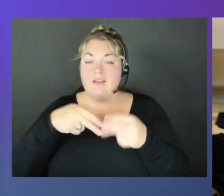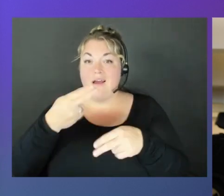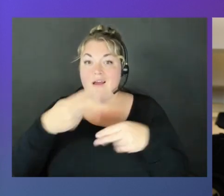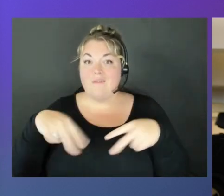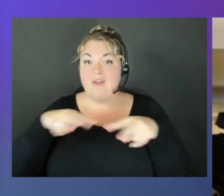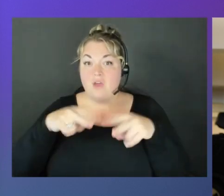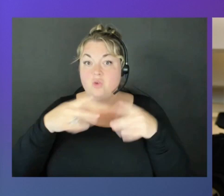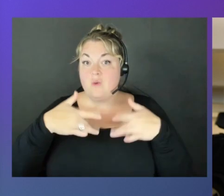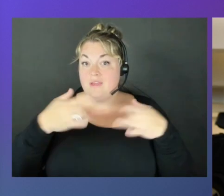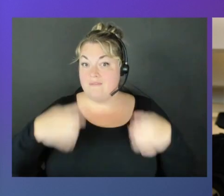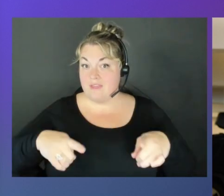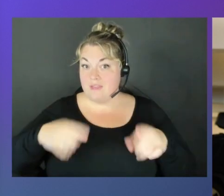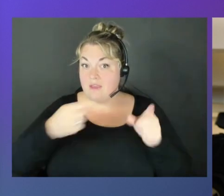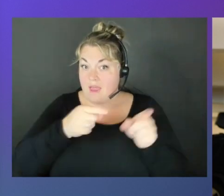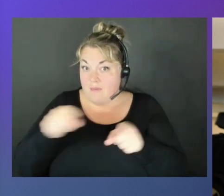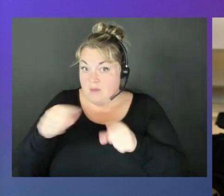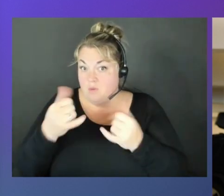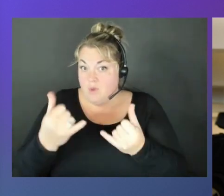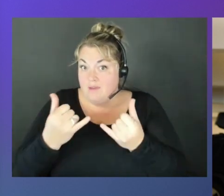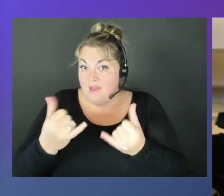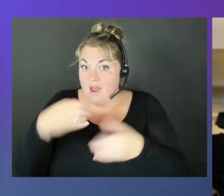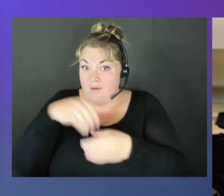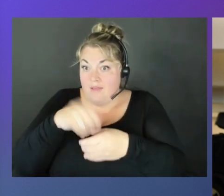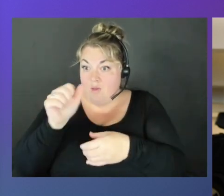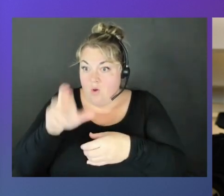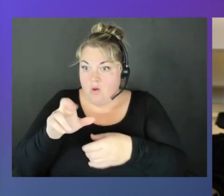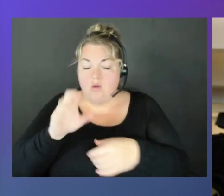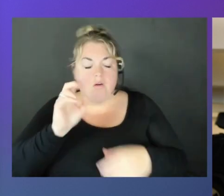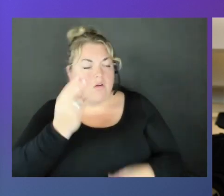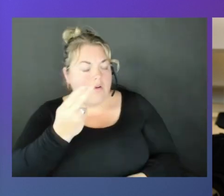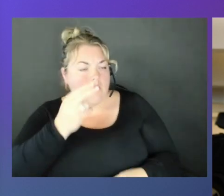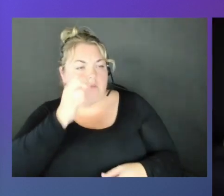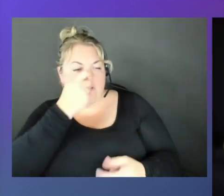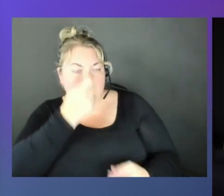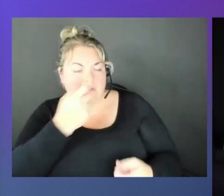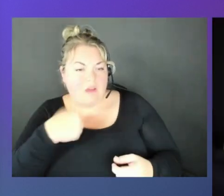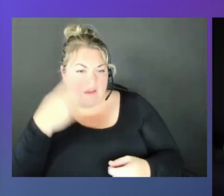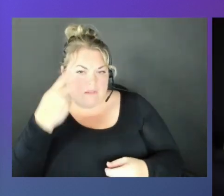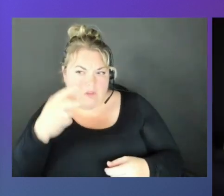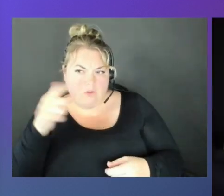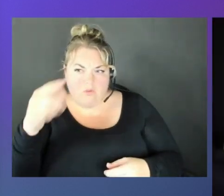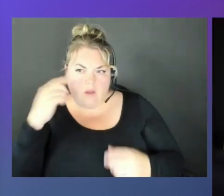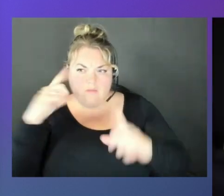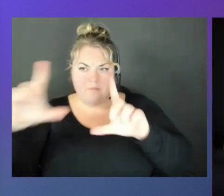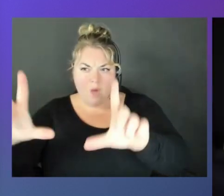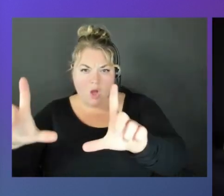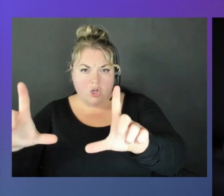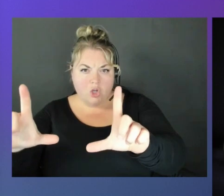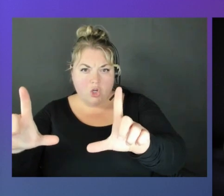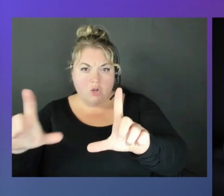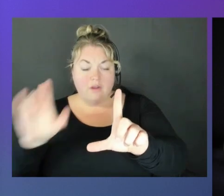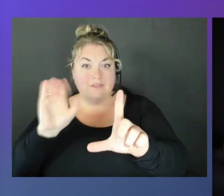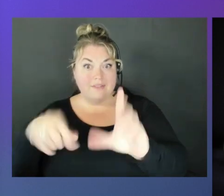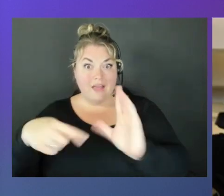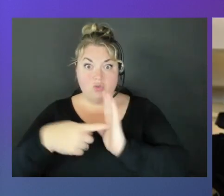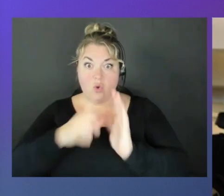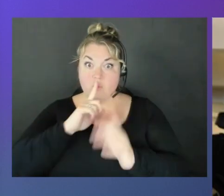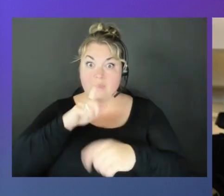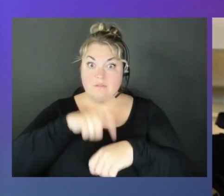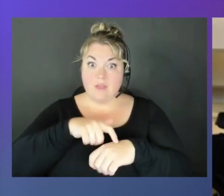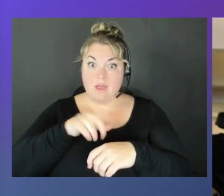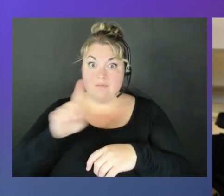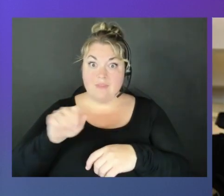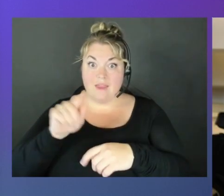happening right now in the car. Oh, interesting. So I noticed you have over there a monitor. So does it show real time data or